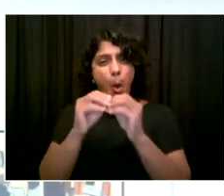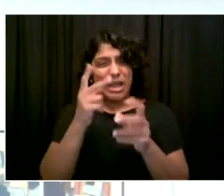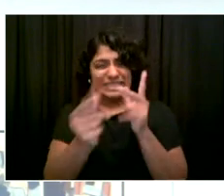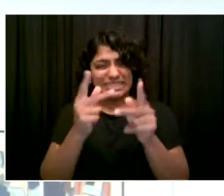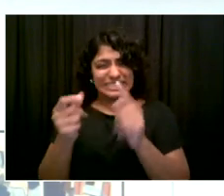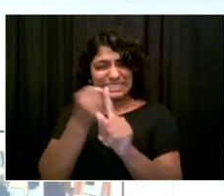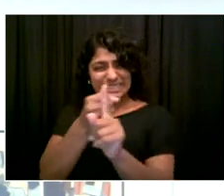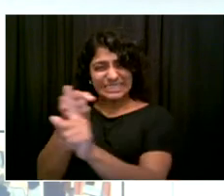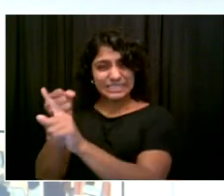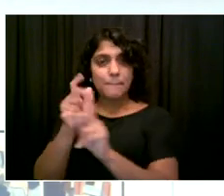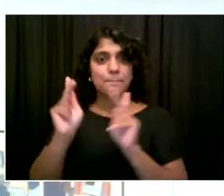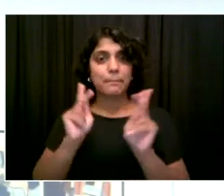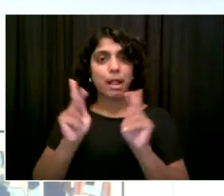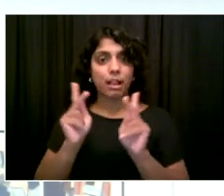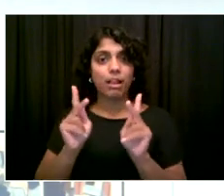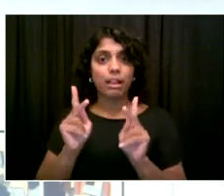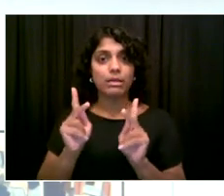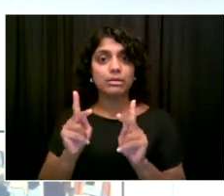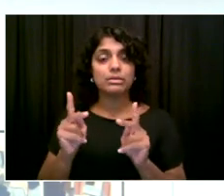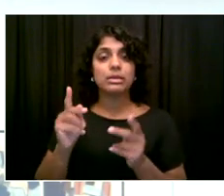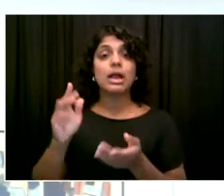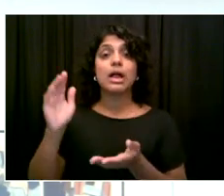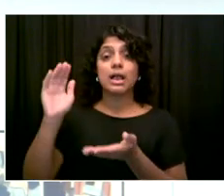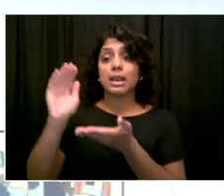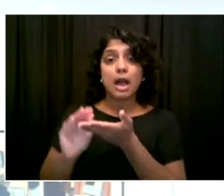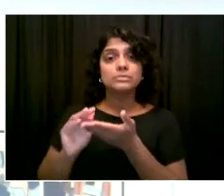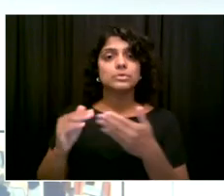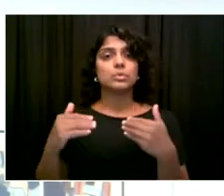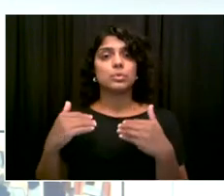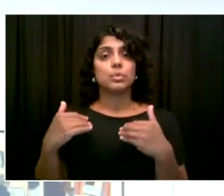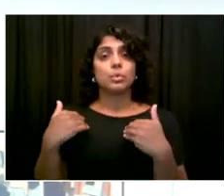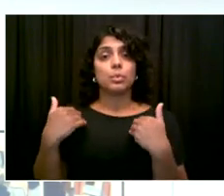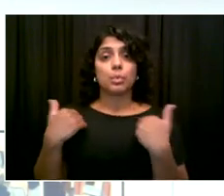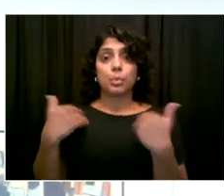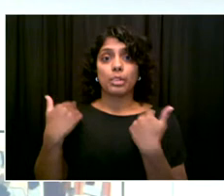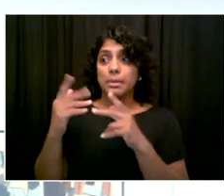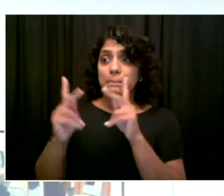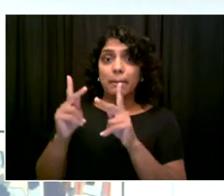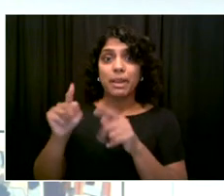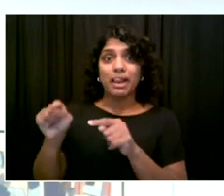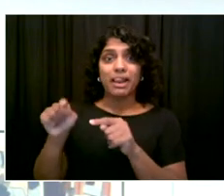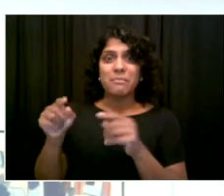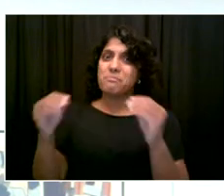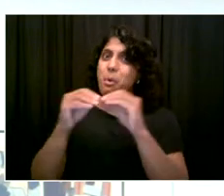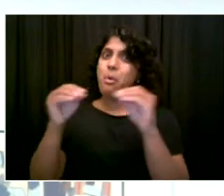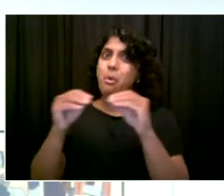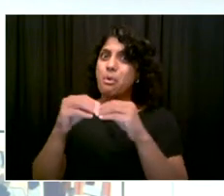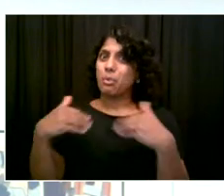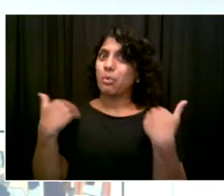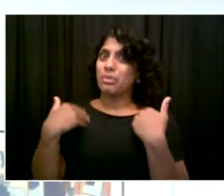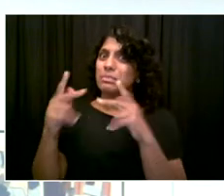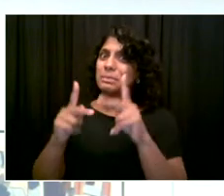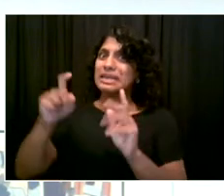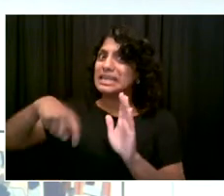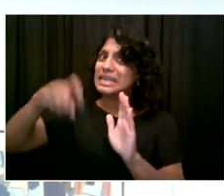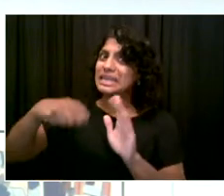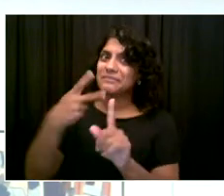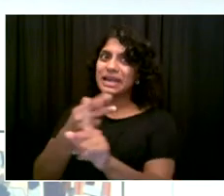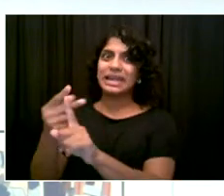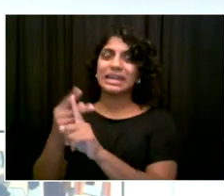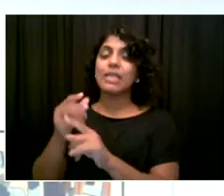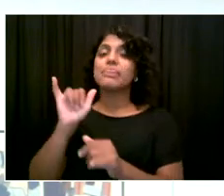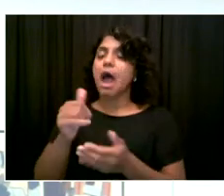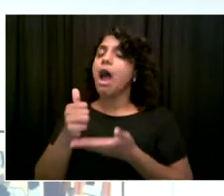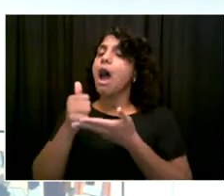eligible for vaccination. And I do think we'll see more uptake among those groups in particular in the coming weeks